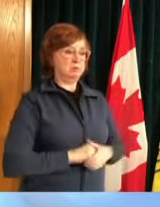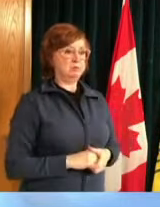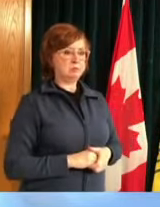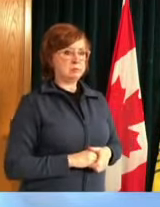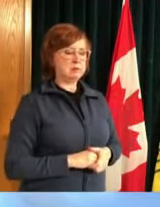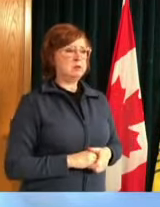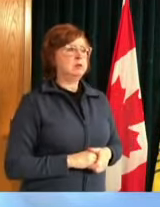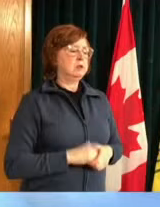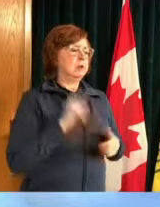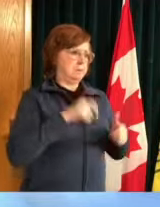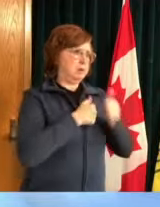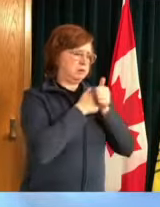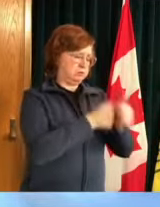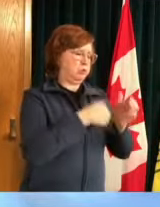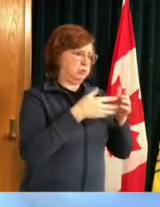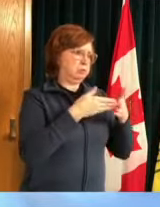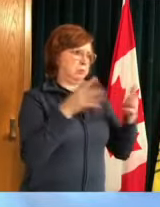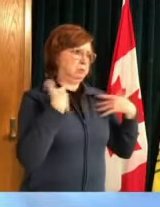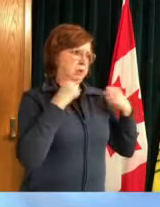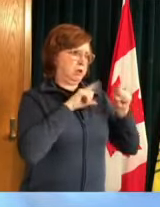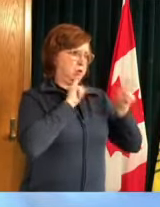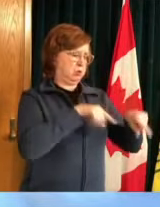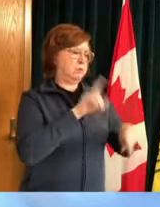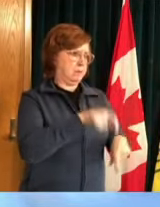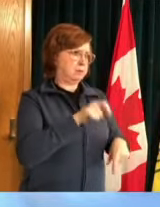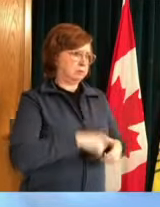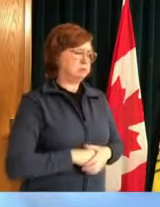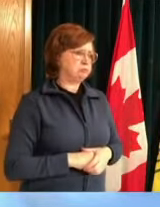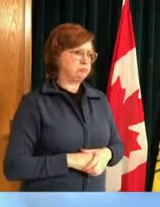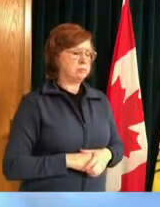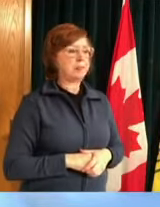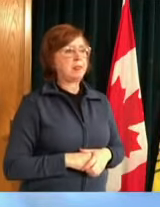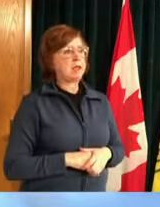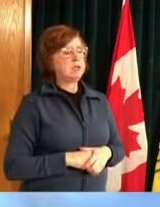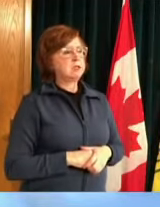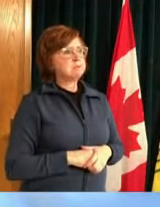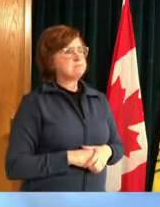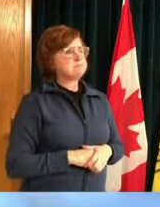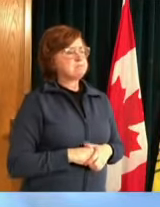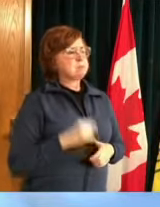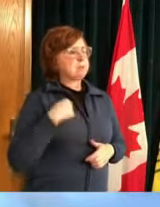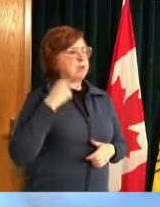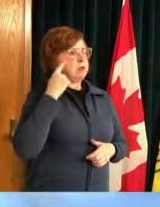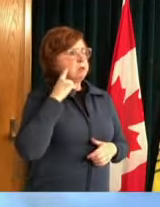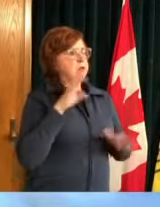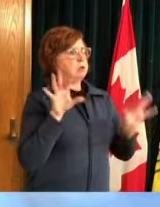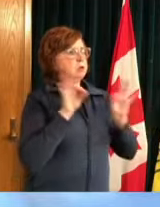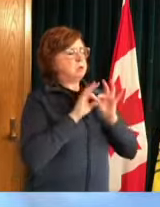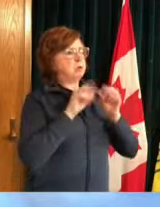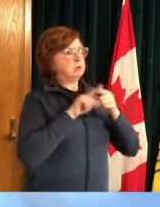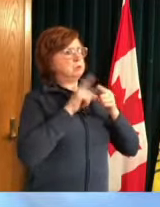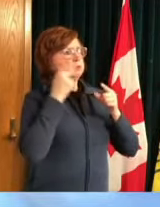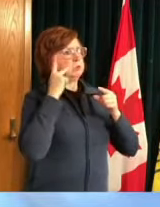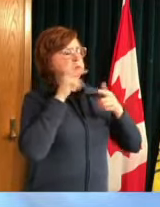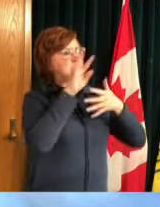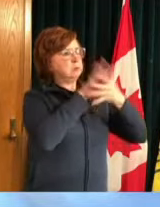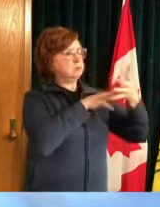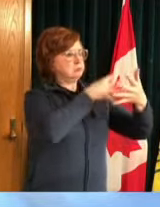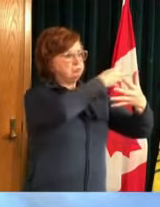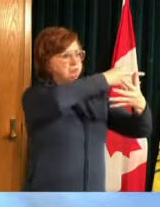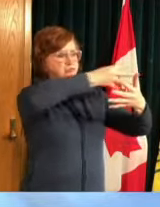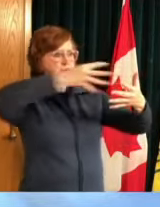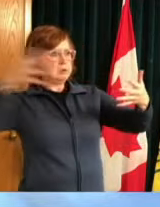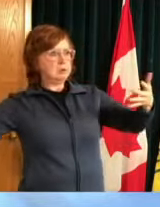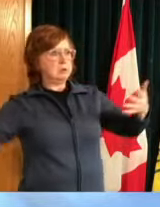um you know i think important to see the timeline uh for when additional uh essential workers can expect to be vaccinated